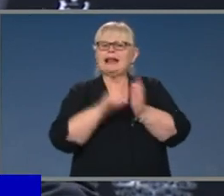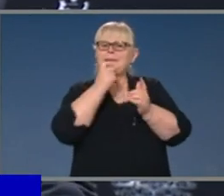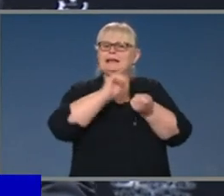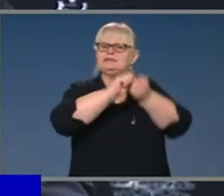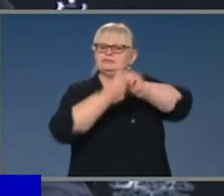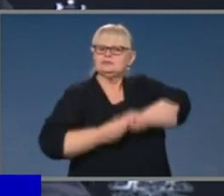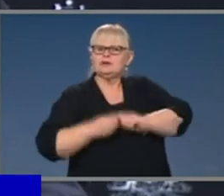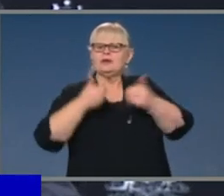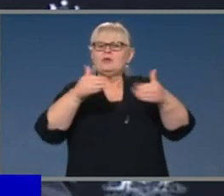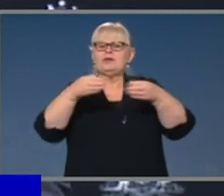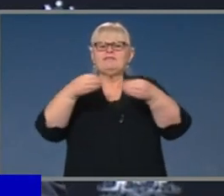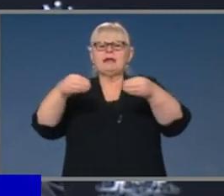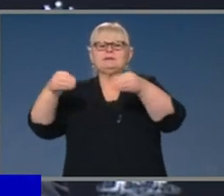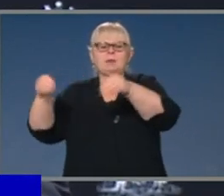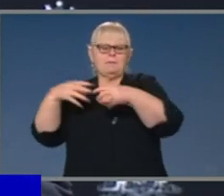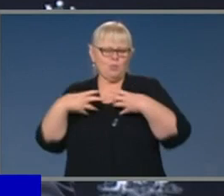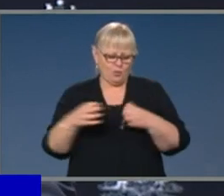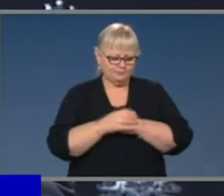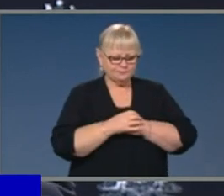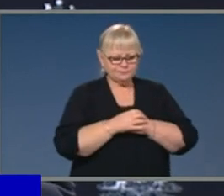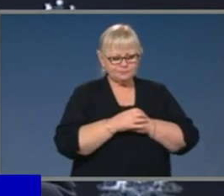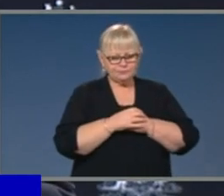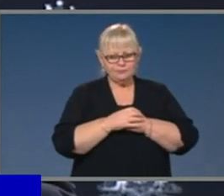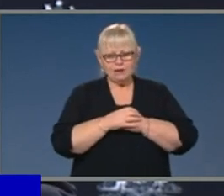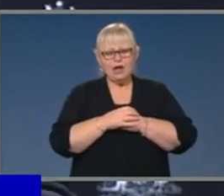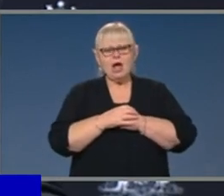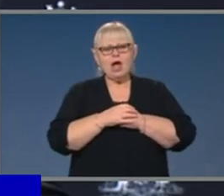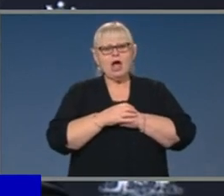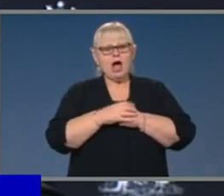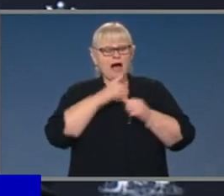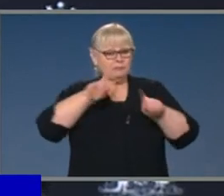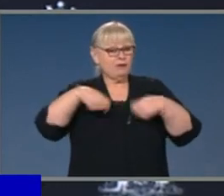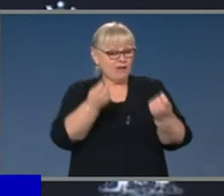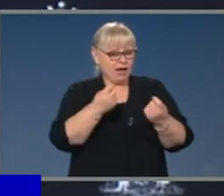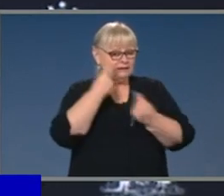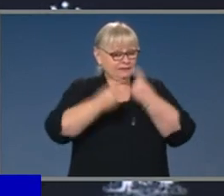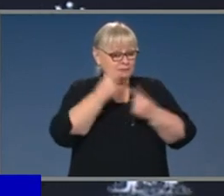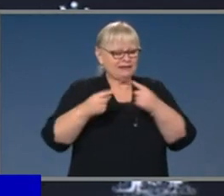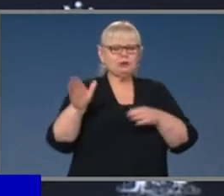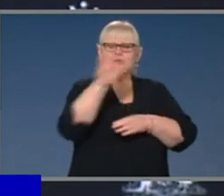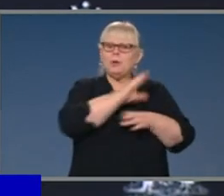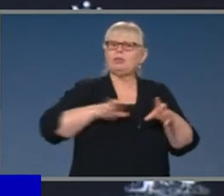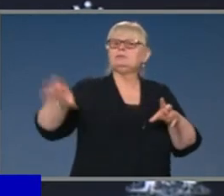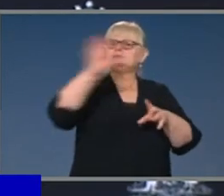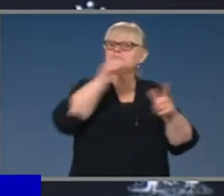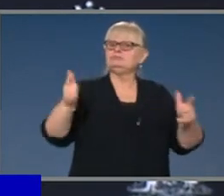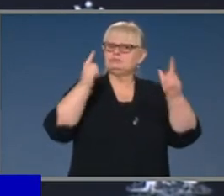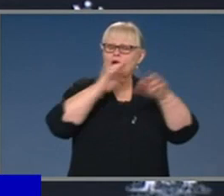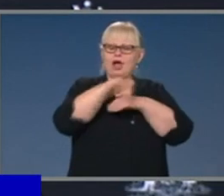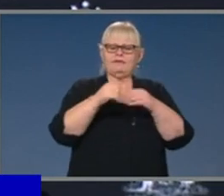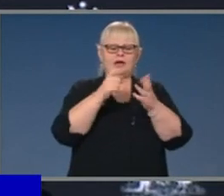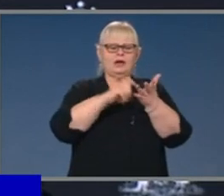Also today, I provided an update to all Premiers and Chief Ministers on our progress on closing the gap,